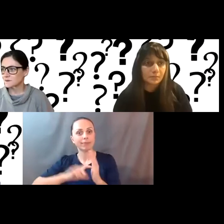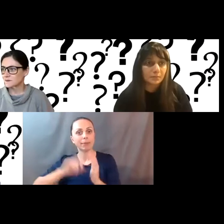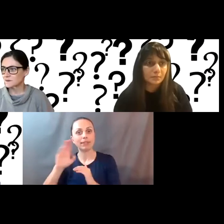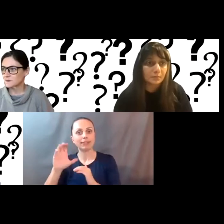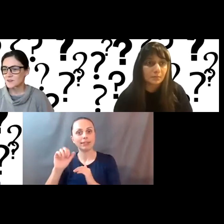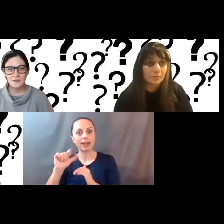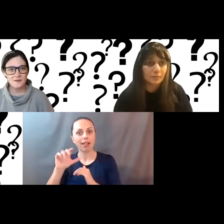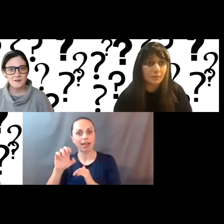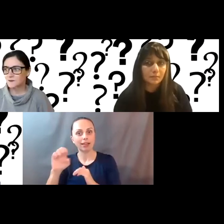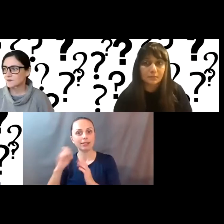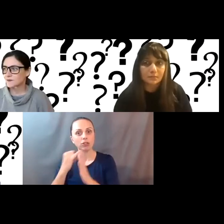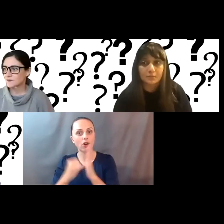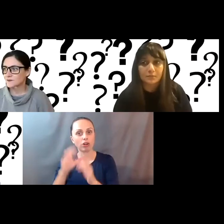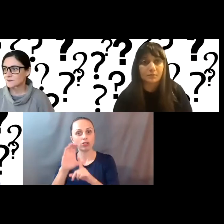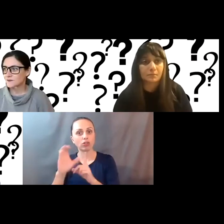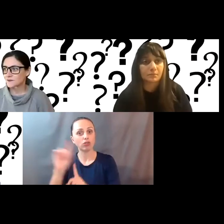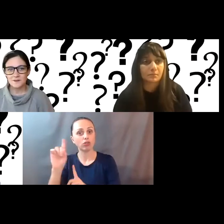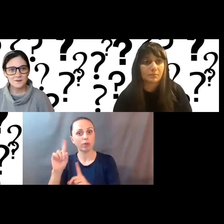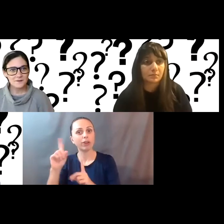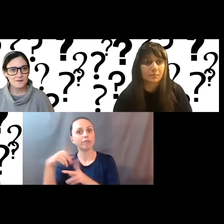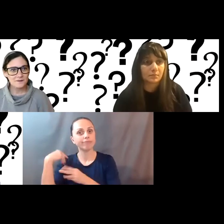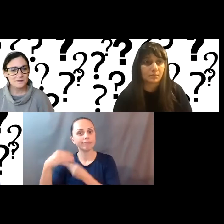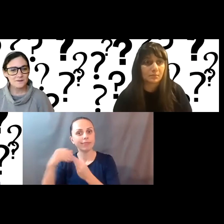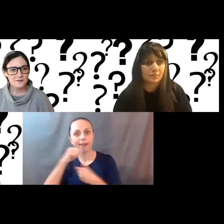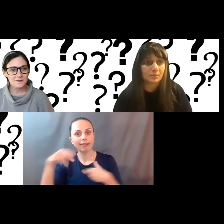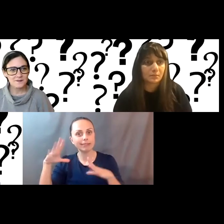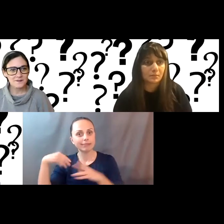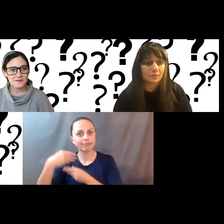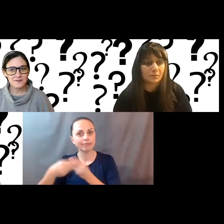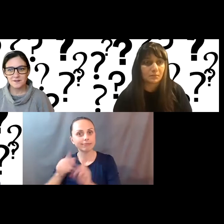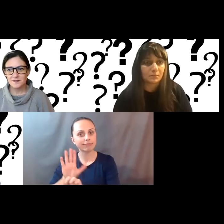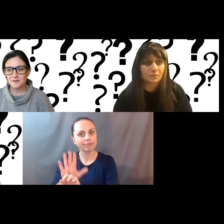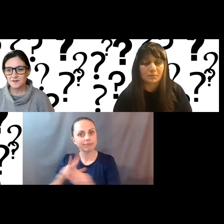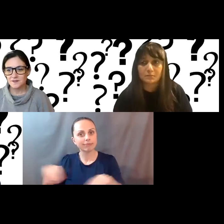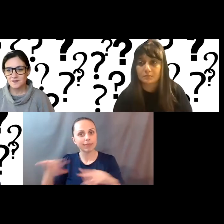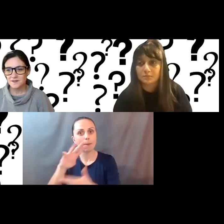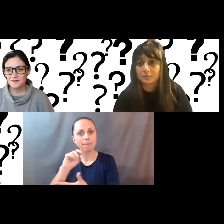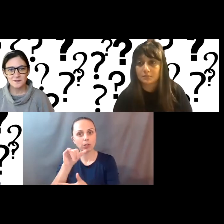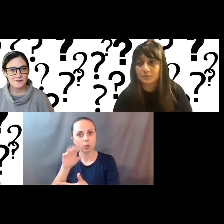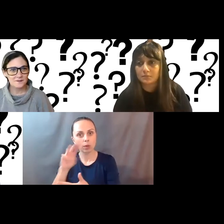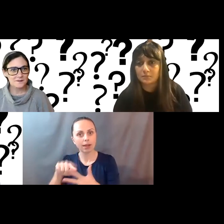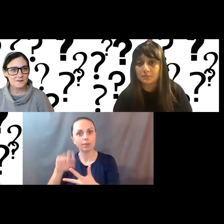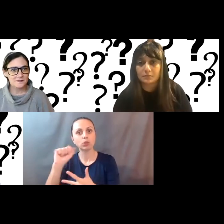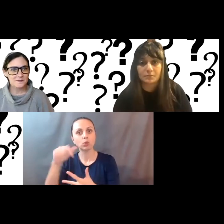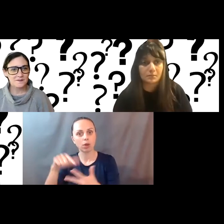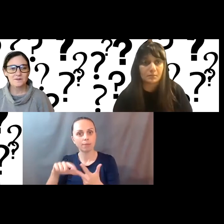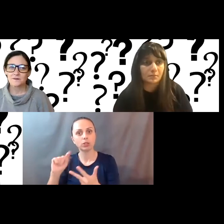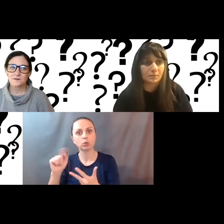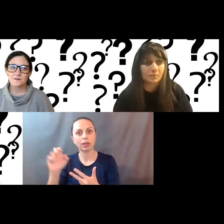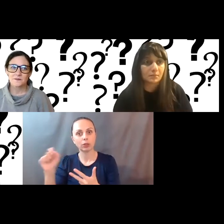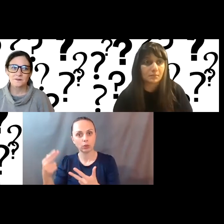for Arts and Culture is located on the traditional unceded territories of the Musqueam, Squamish, and Tsleil-Waututh First Nations.